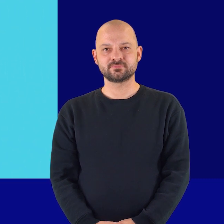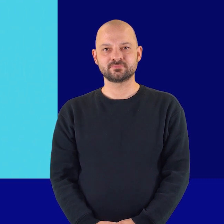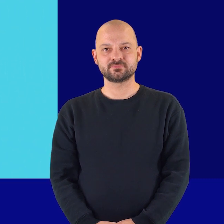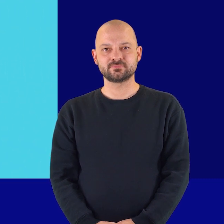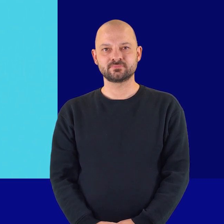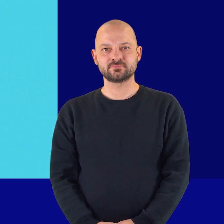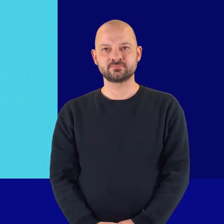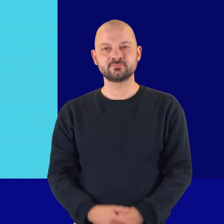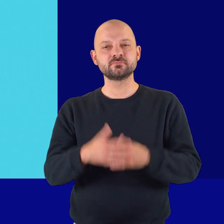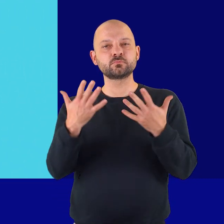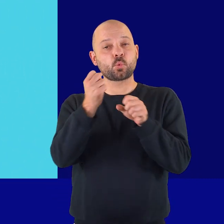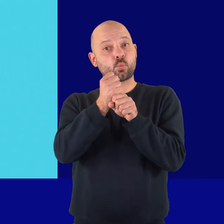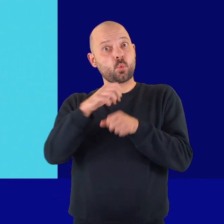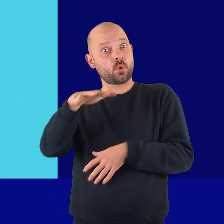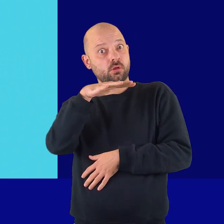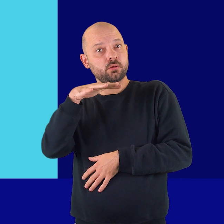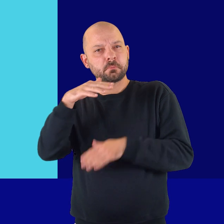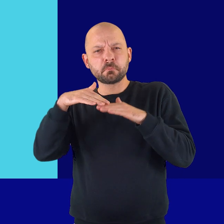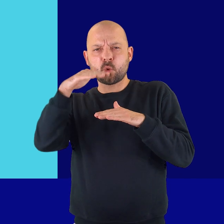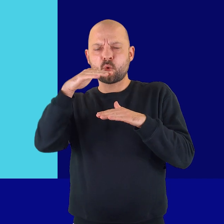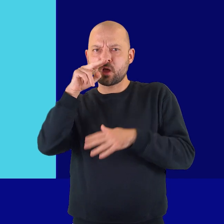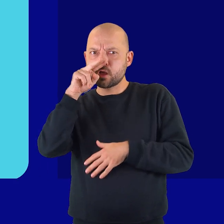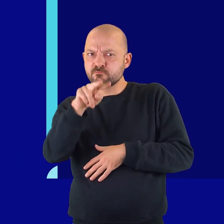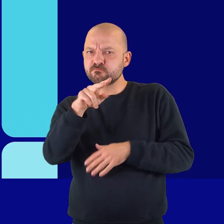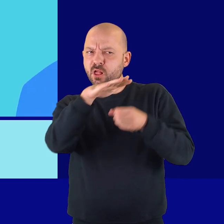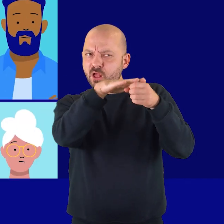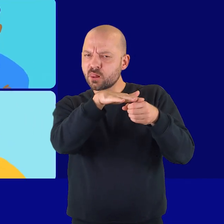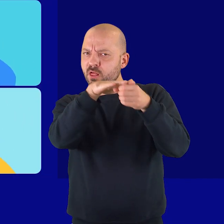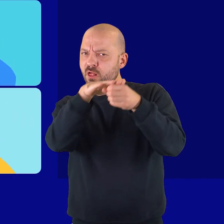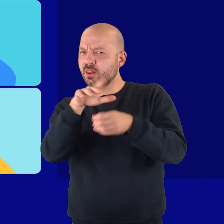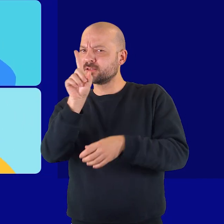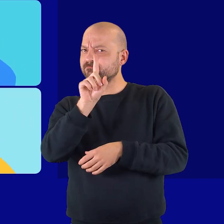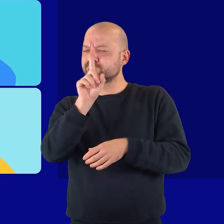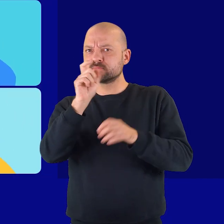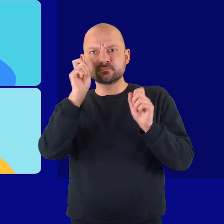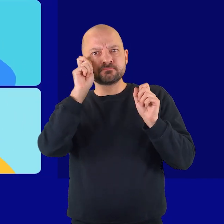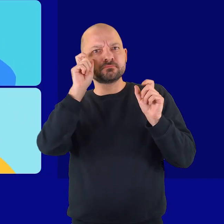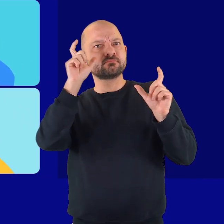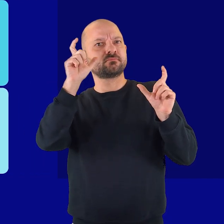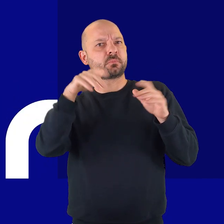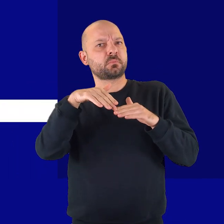It is everyone's responsibility to create a work environment that is sensitive to discrimination.